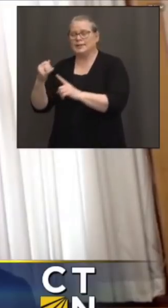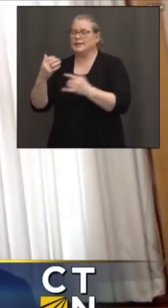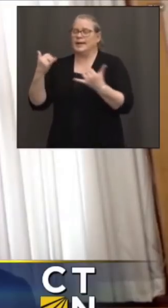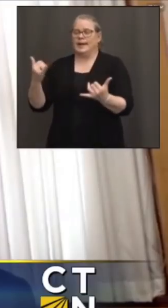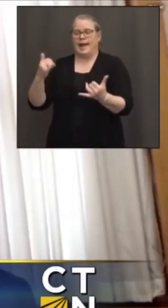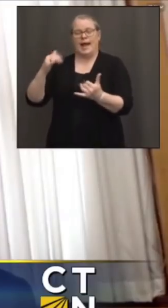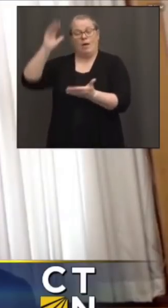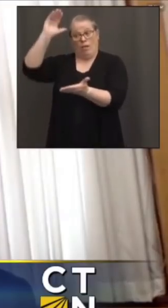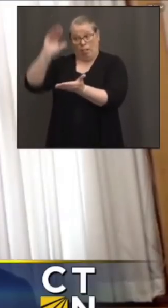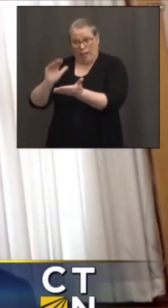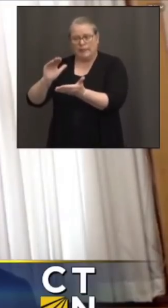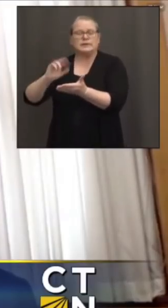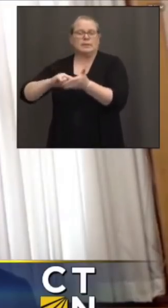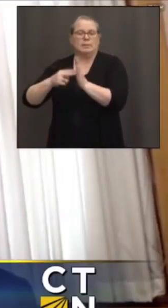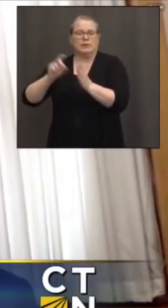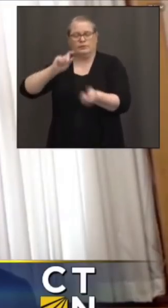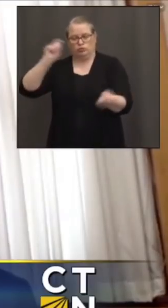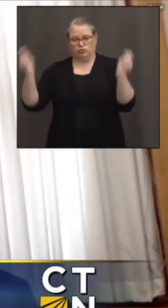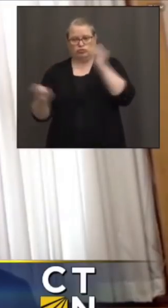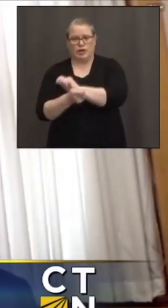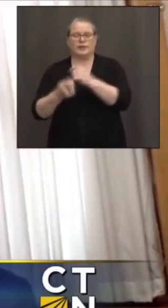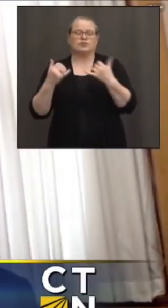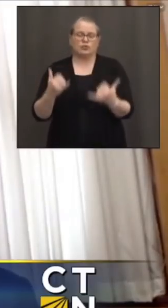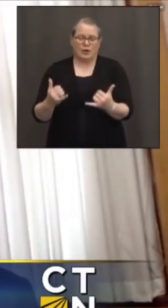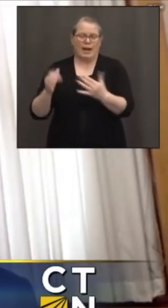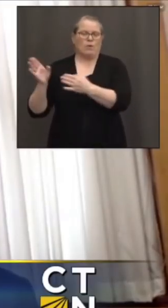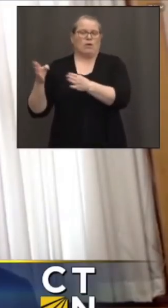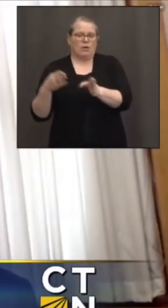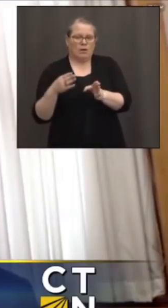providing them with either Pfizer or Moderna